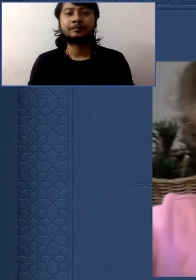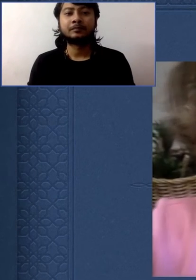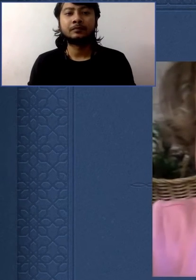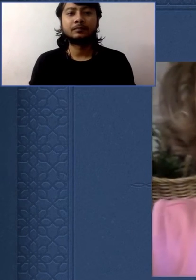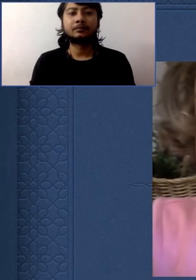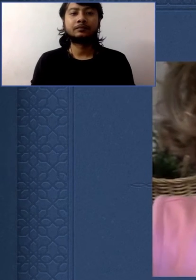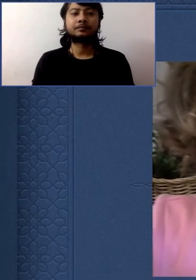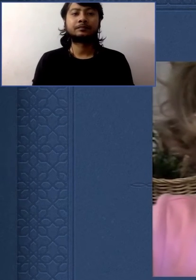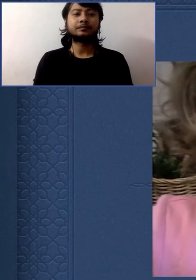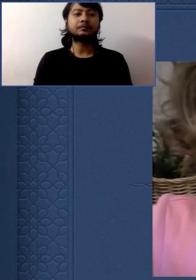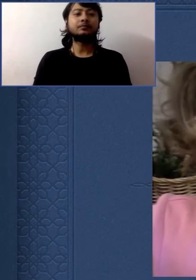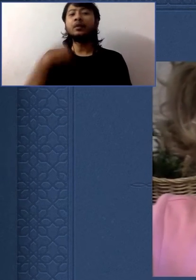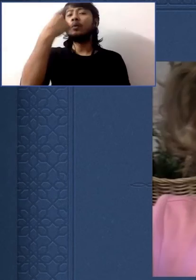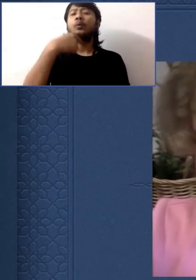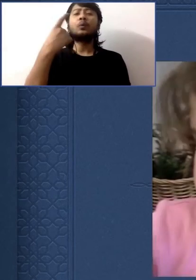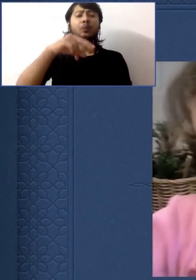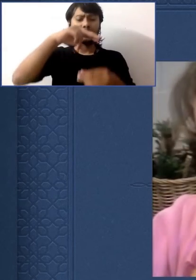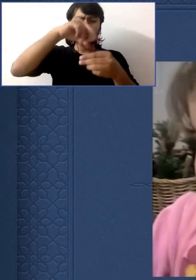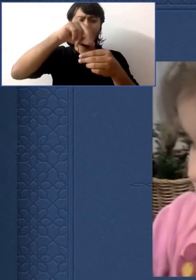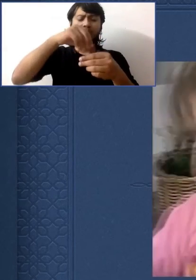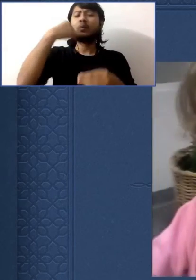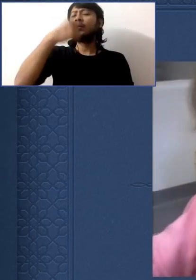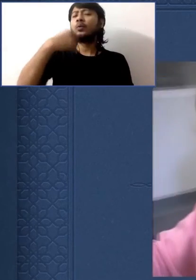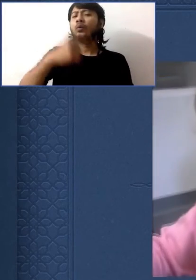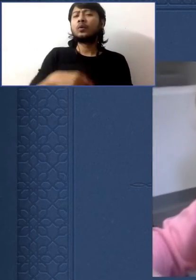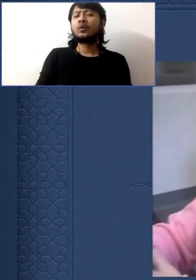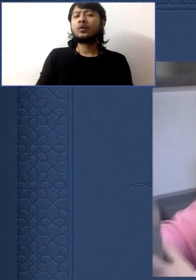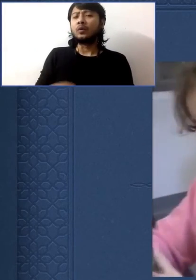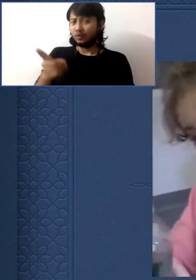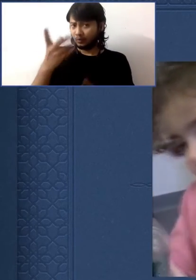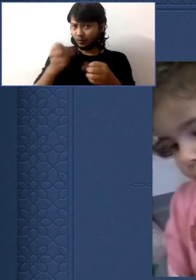Who should open the bottle? Who do you want to open the bottle?